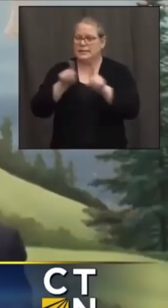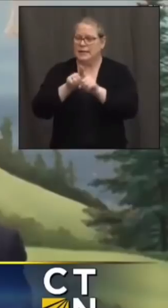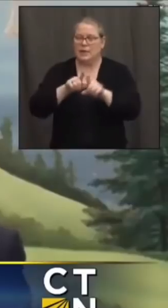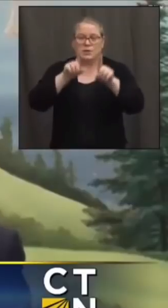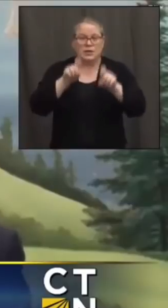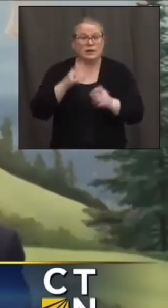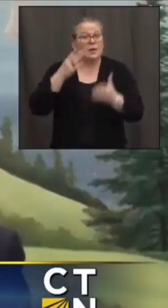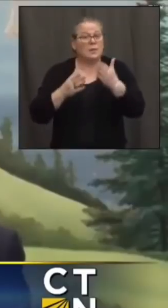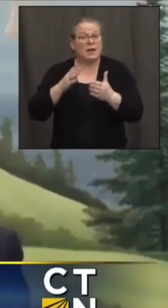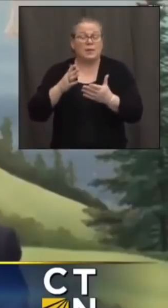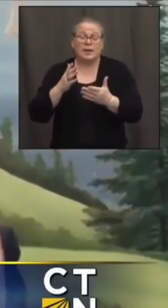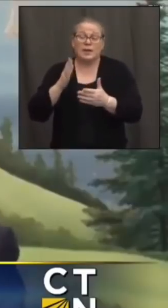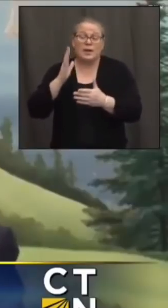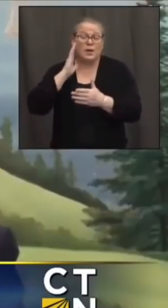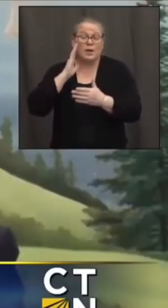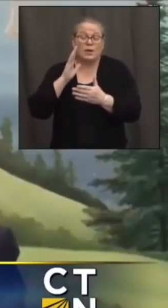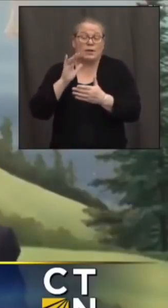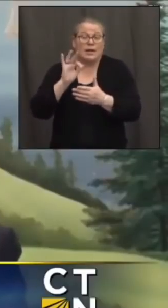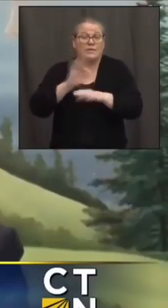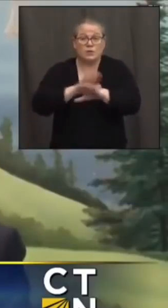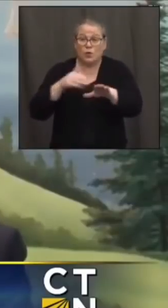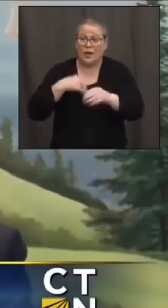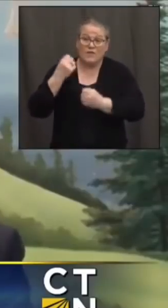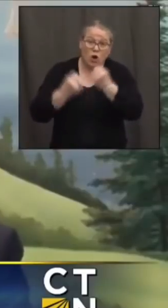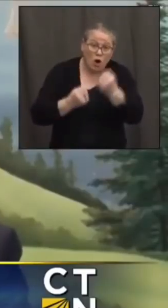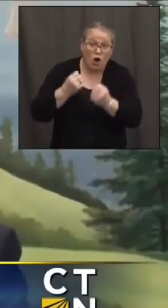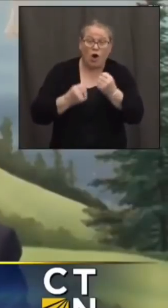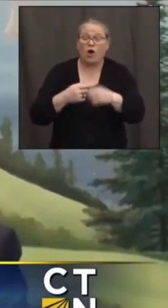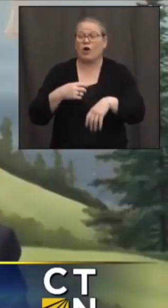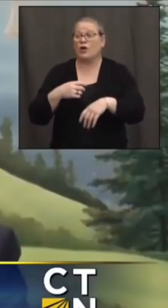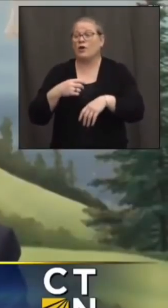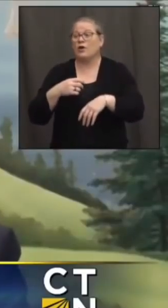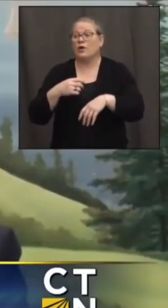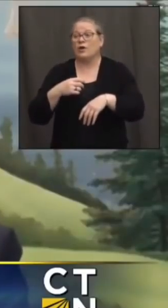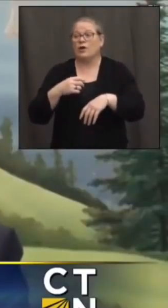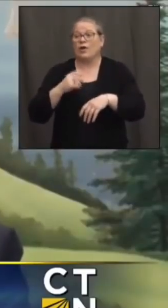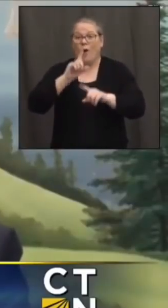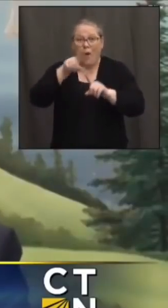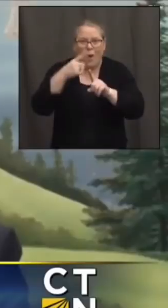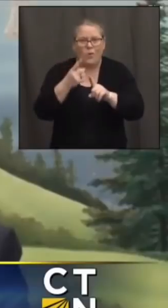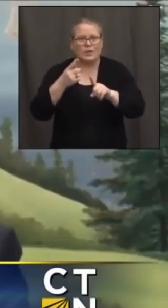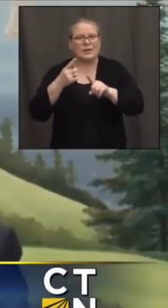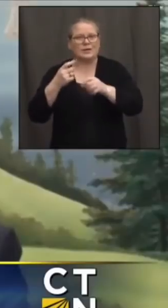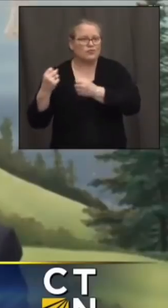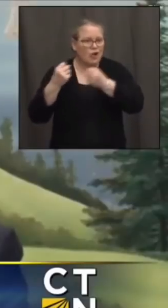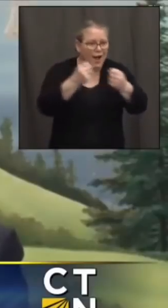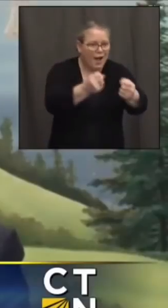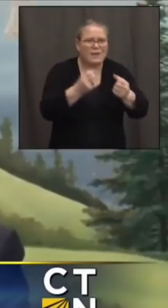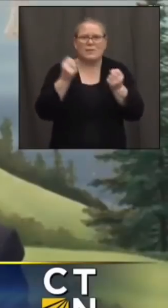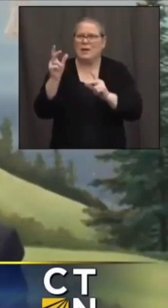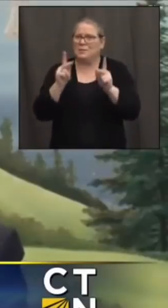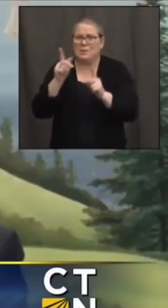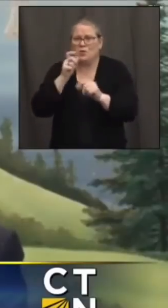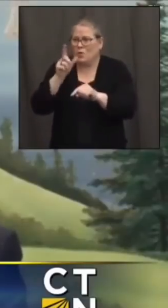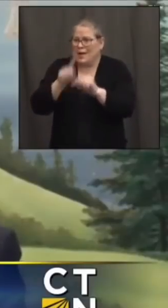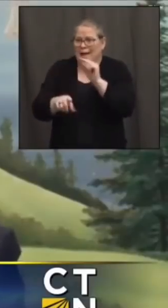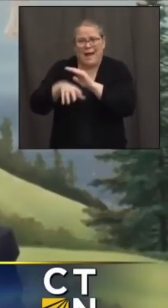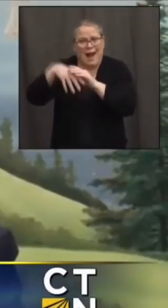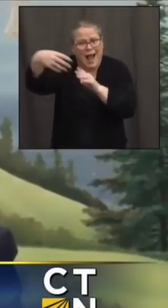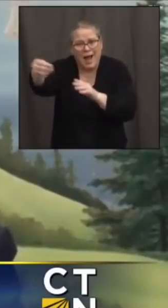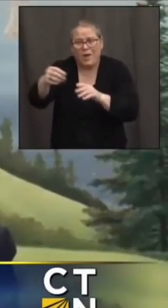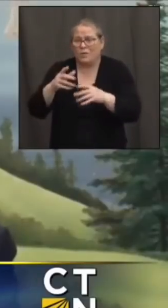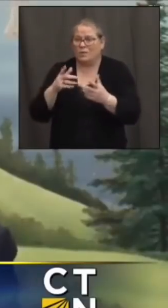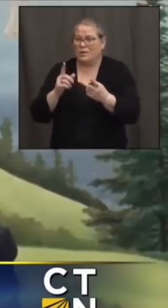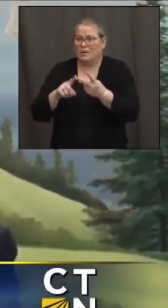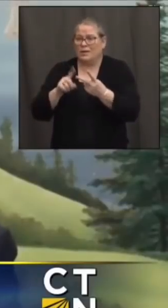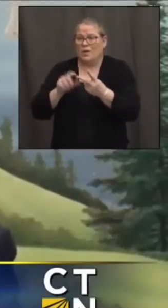car for the drive-through but that leaves a lot of really important populations behind a lot of seniors who just can't get out if you have a neighbor look